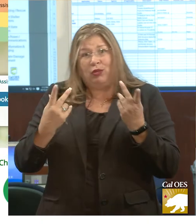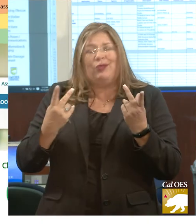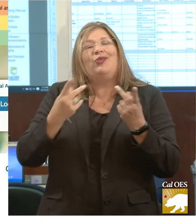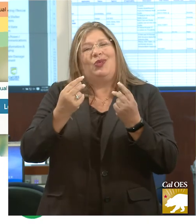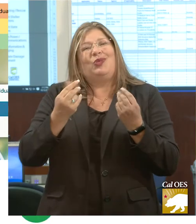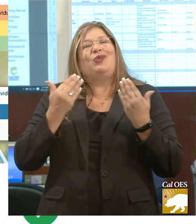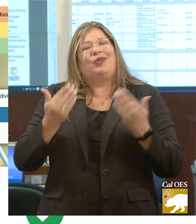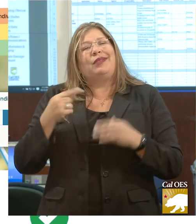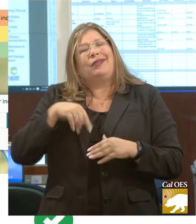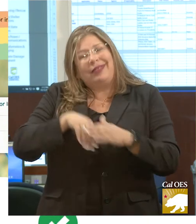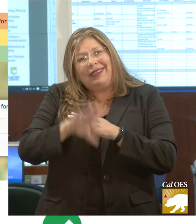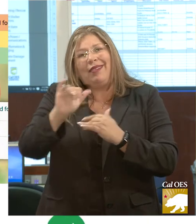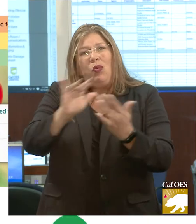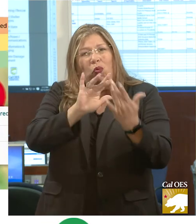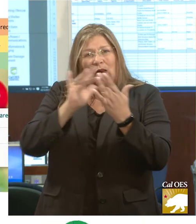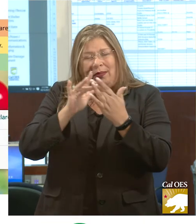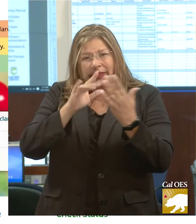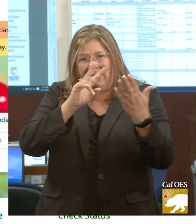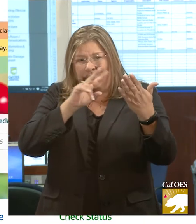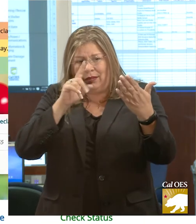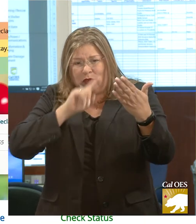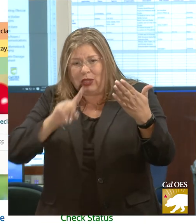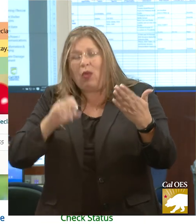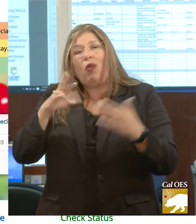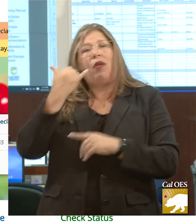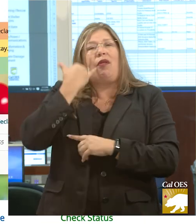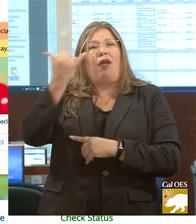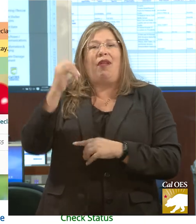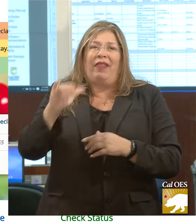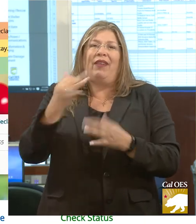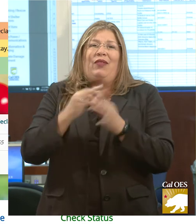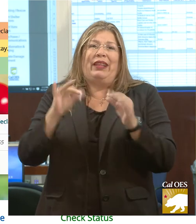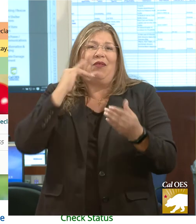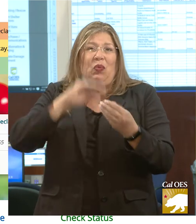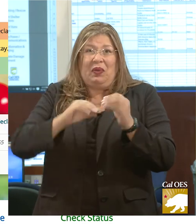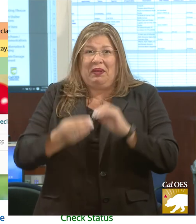go to the website or to call the toll-free number. Thank you.